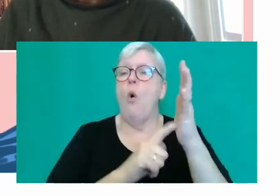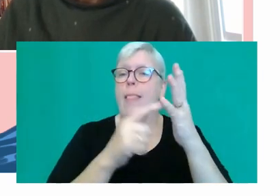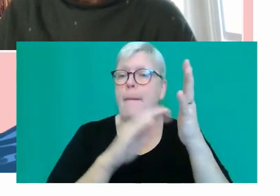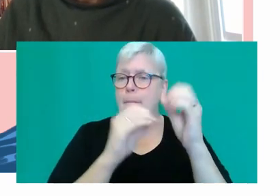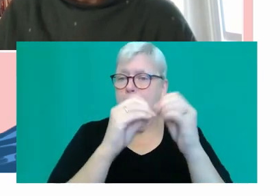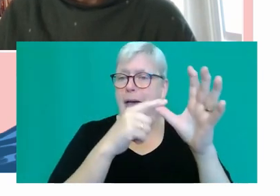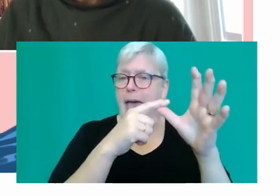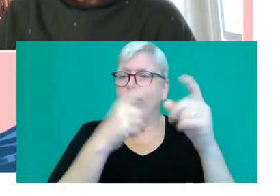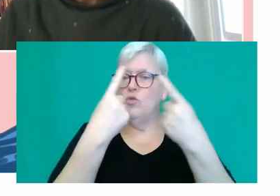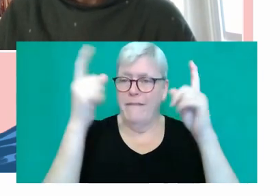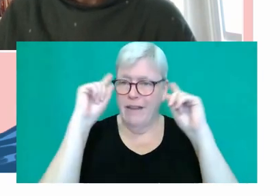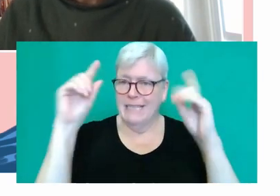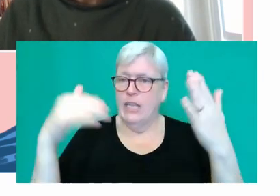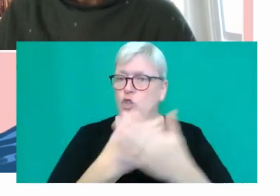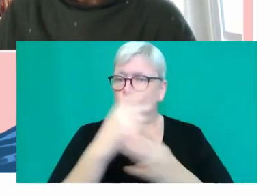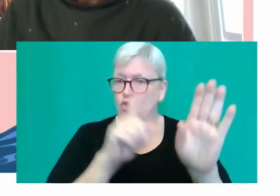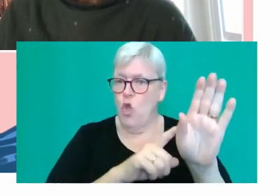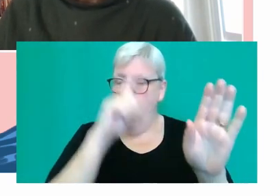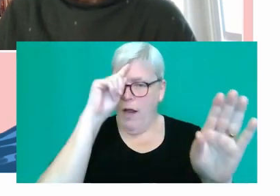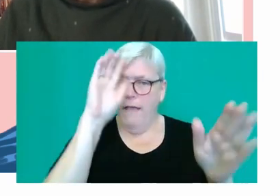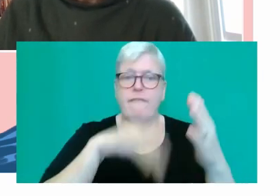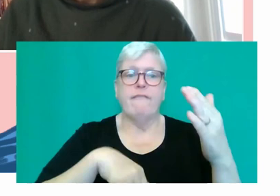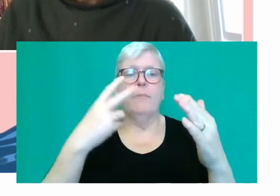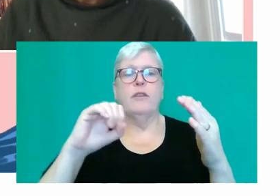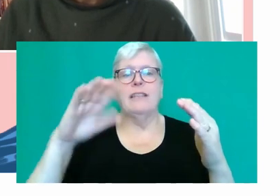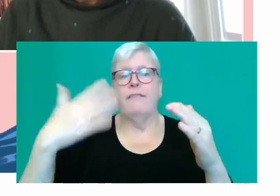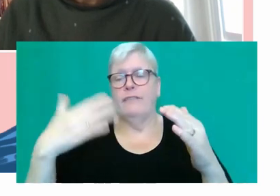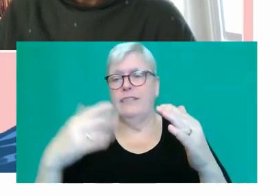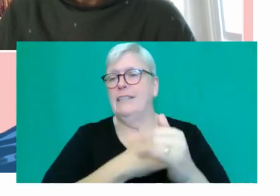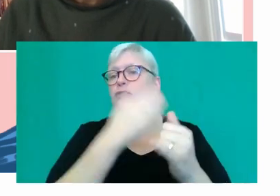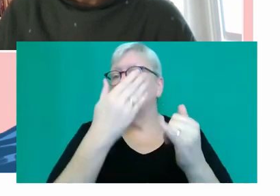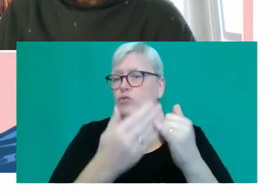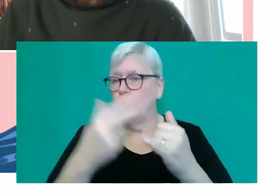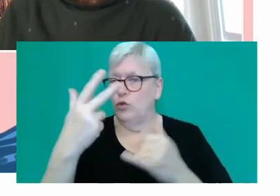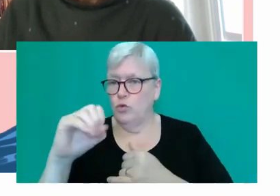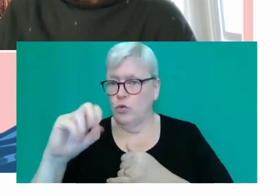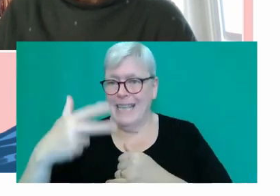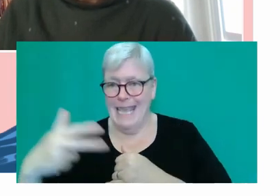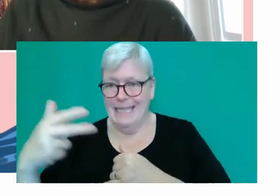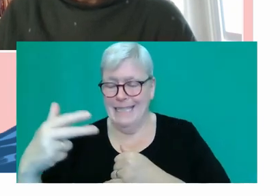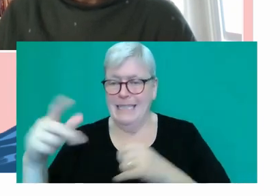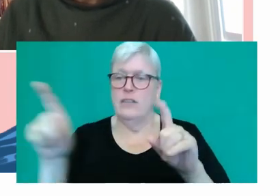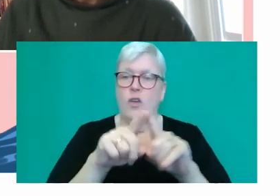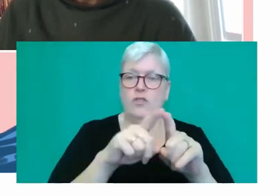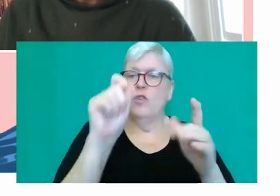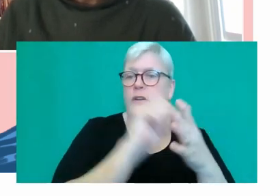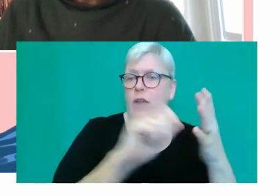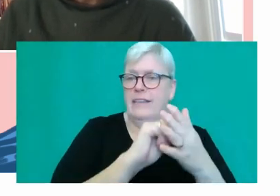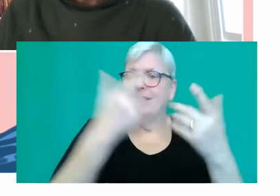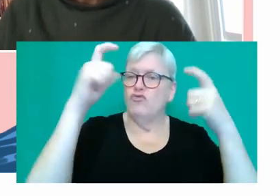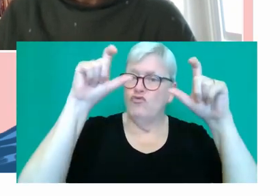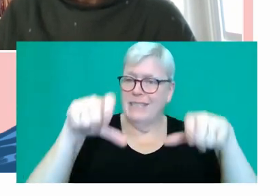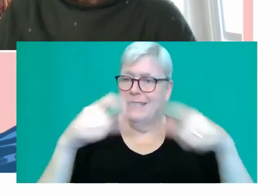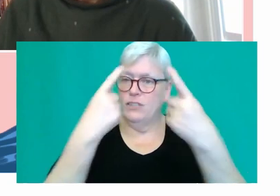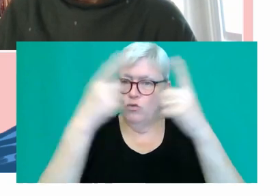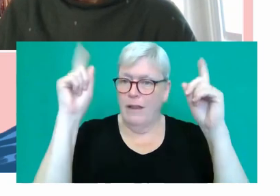and from 2015 to 2018 she was also Distinguished Writer-in-Residence at the University